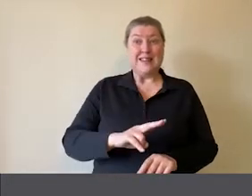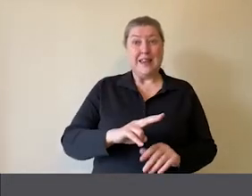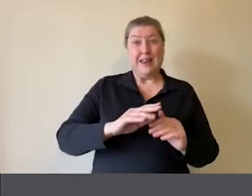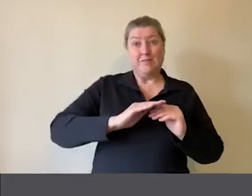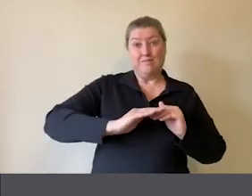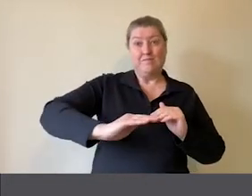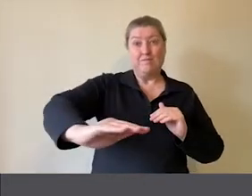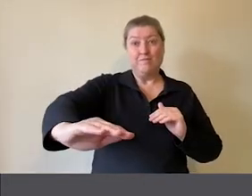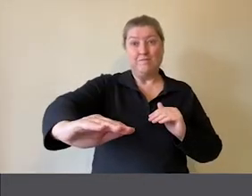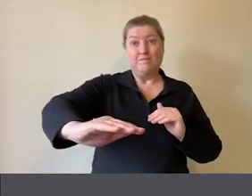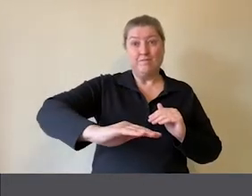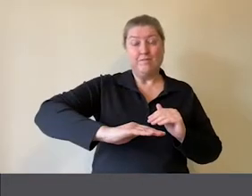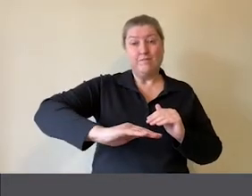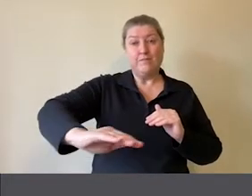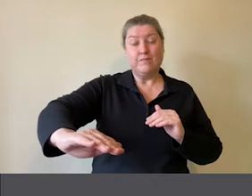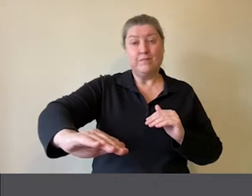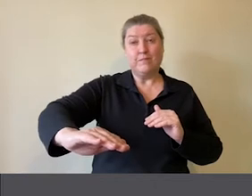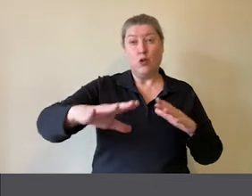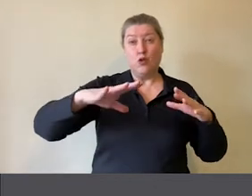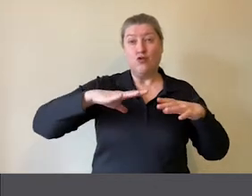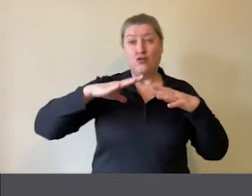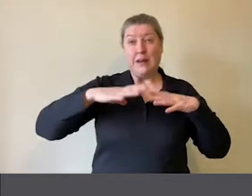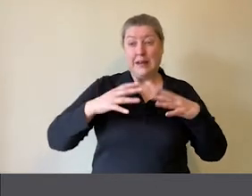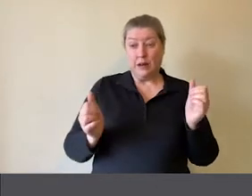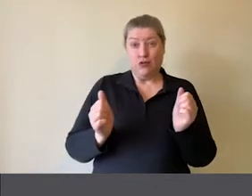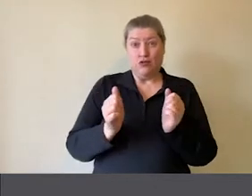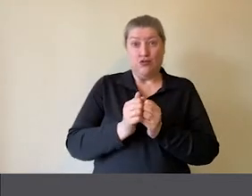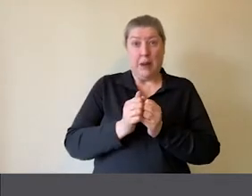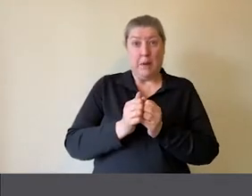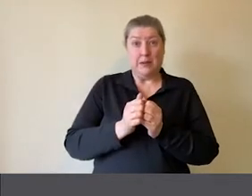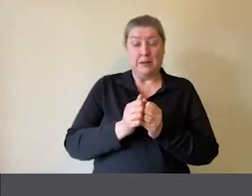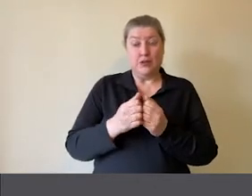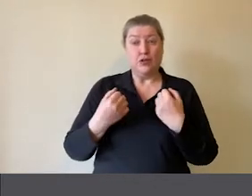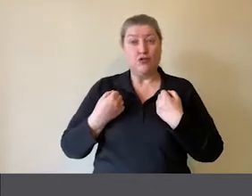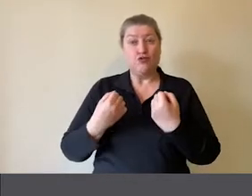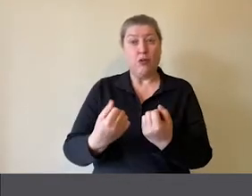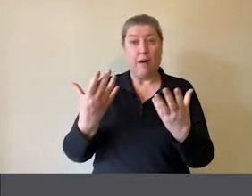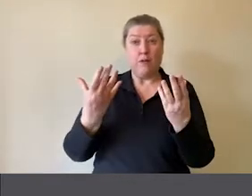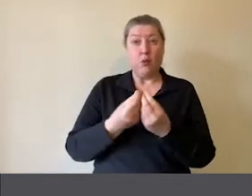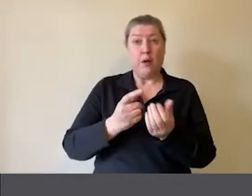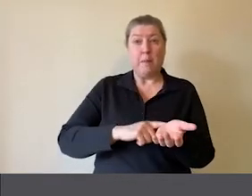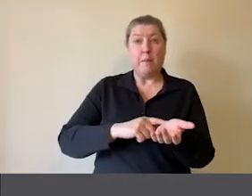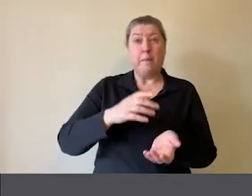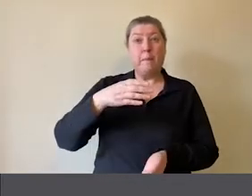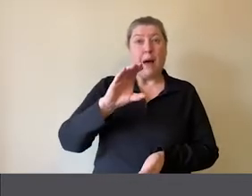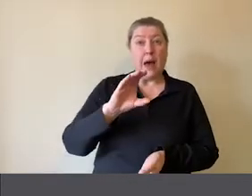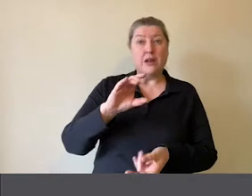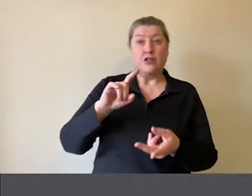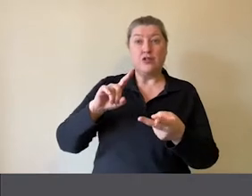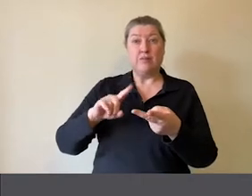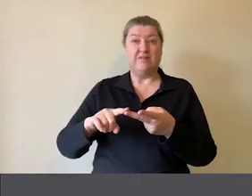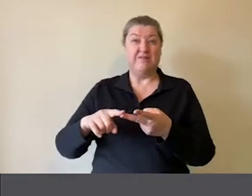forecourt of the museum there was an existing agreement that drivers with blue badges and